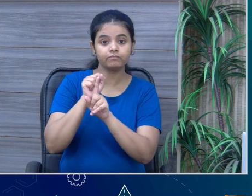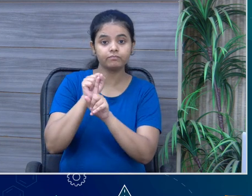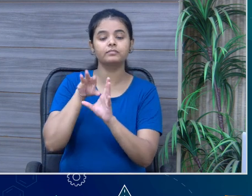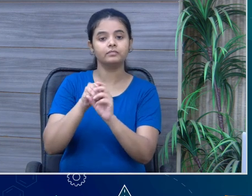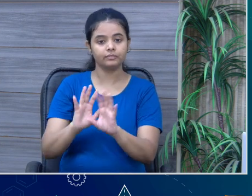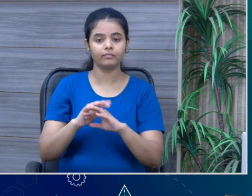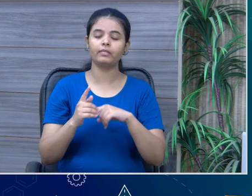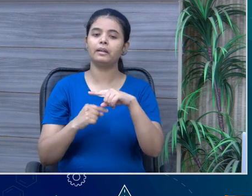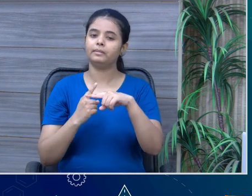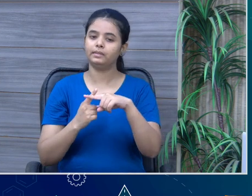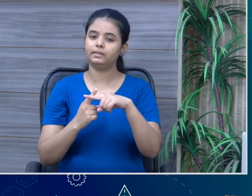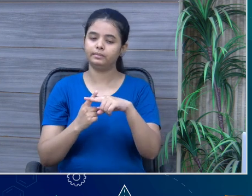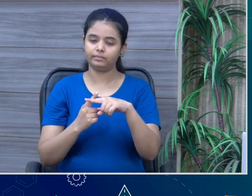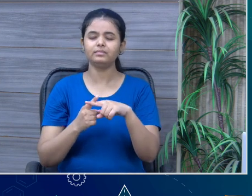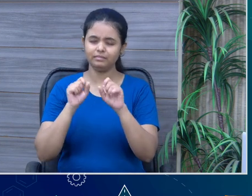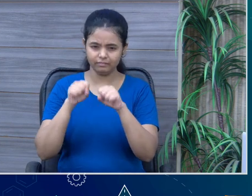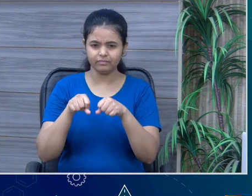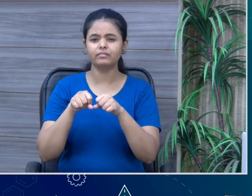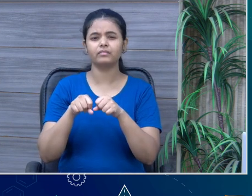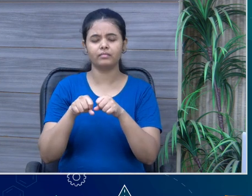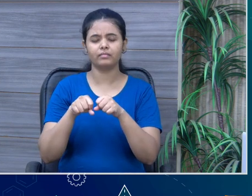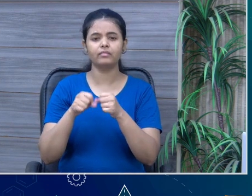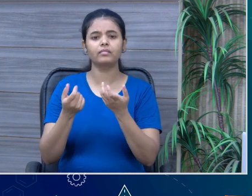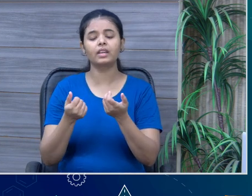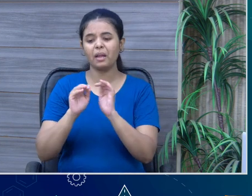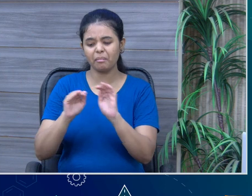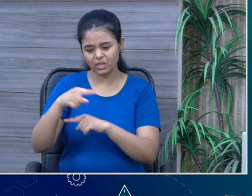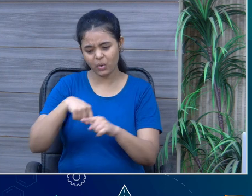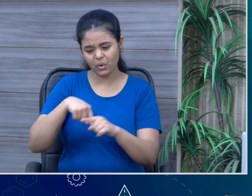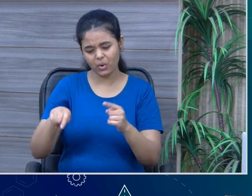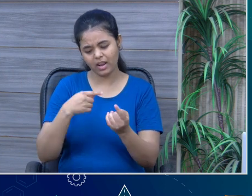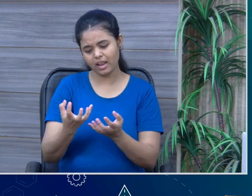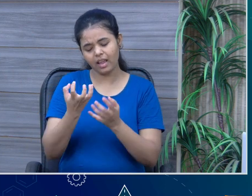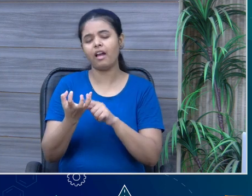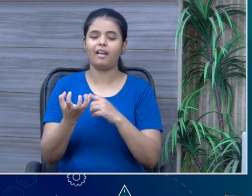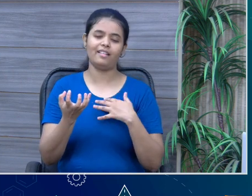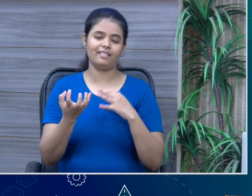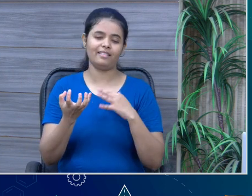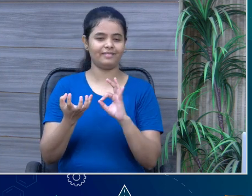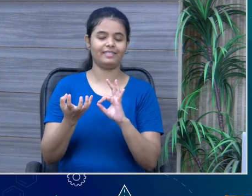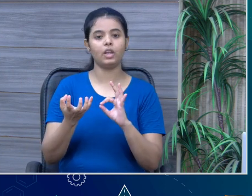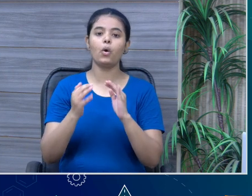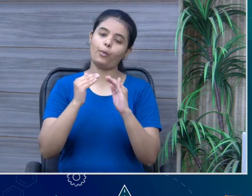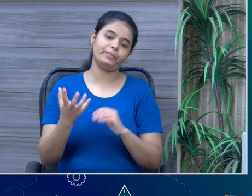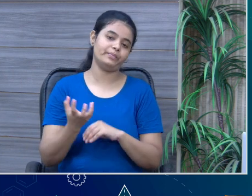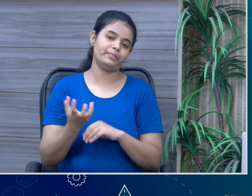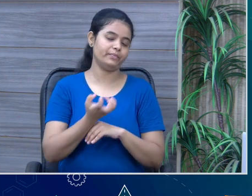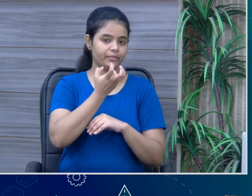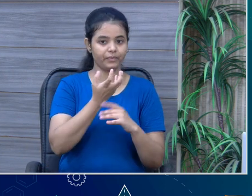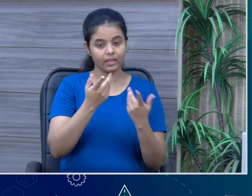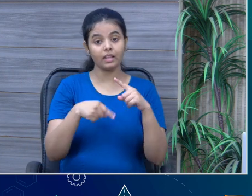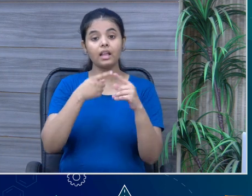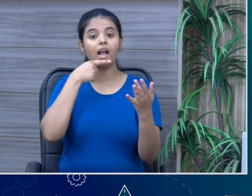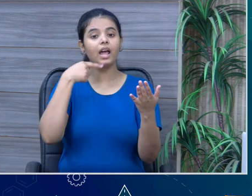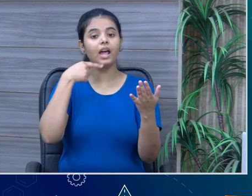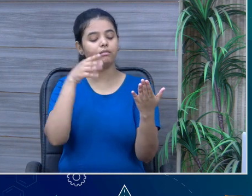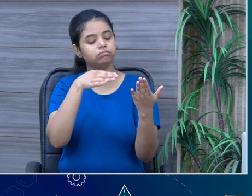And yes, definitely the children can bring it home as the child being so inquisitive about it. They can bring it home. They can color